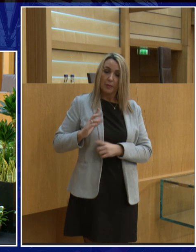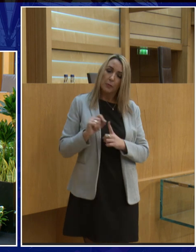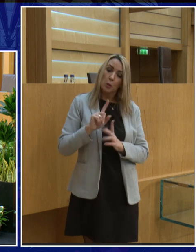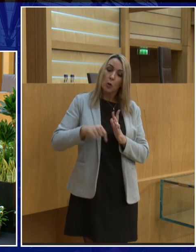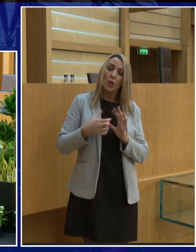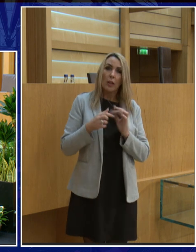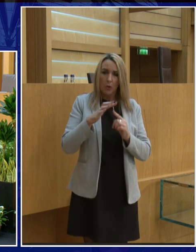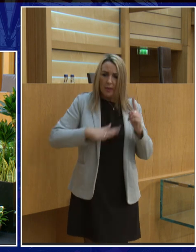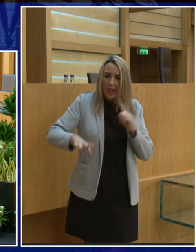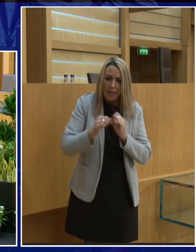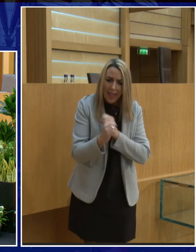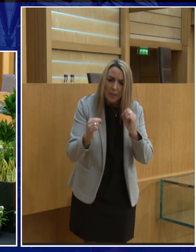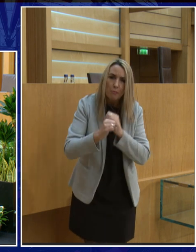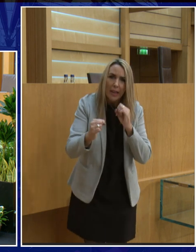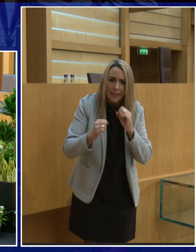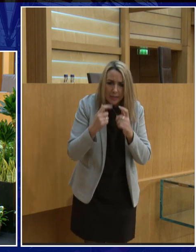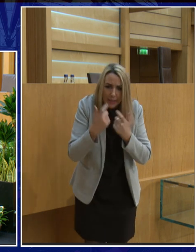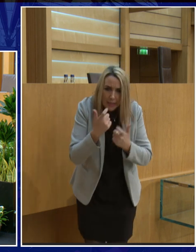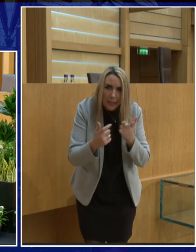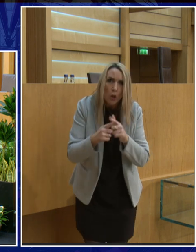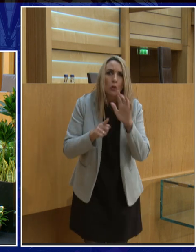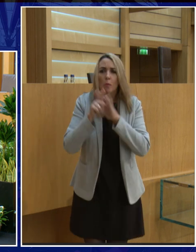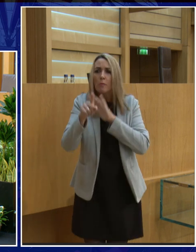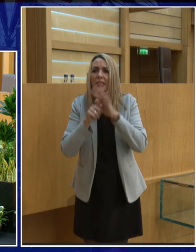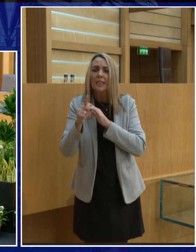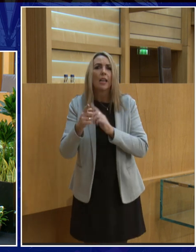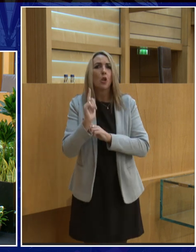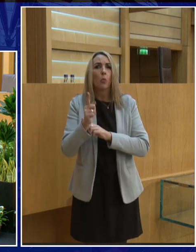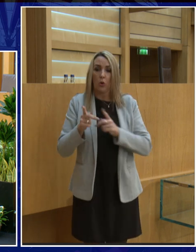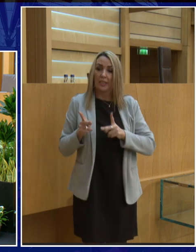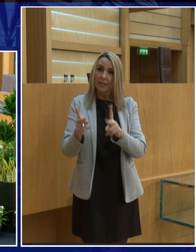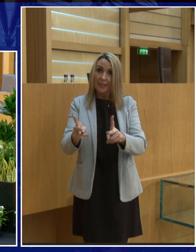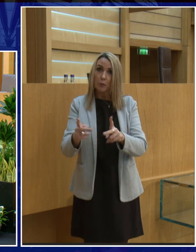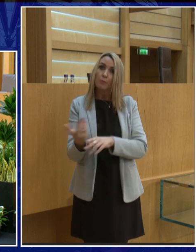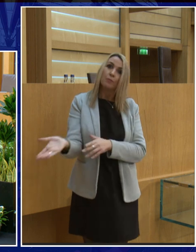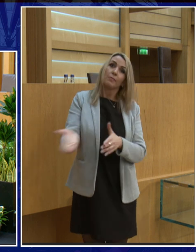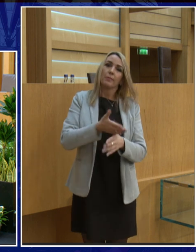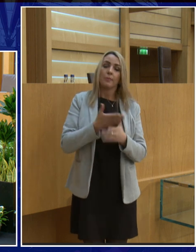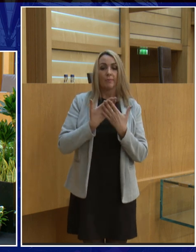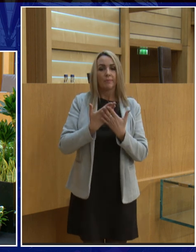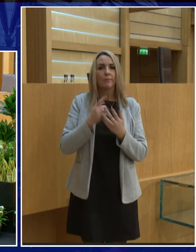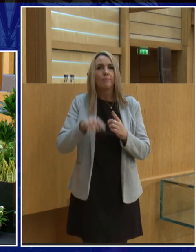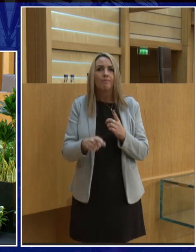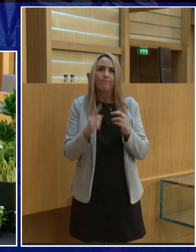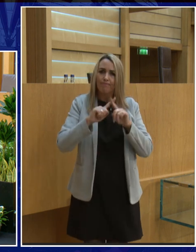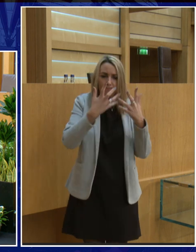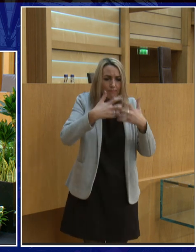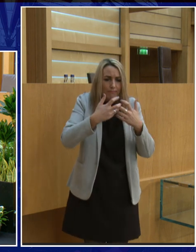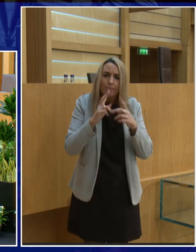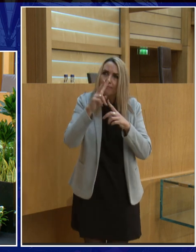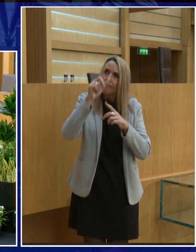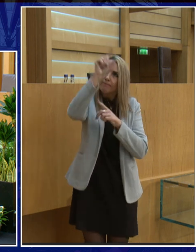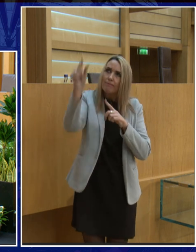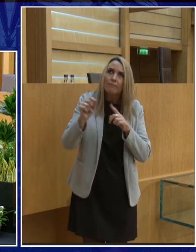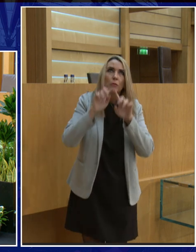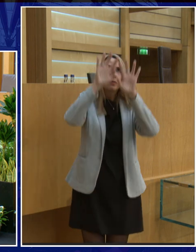landmine detectors to missile warning systems before returning to her first love of building instruments to explore the wonders